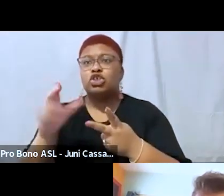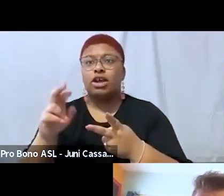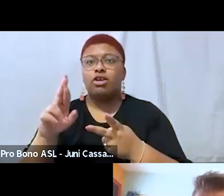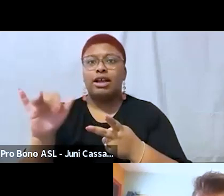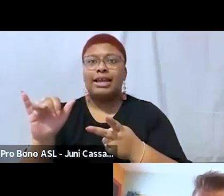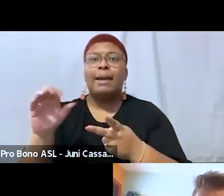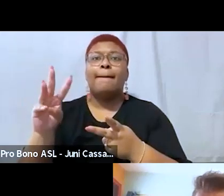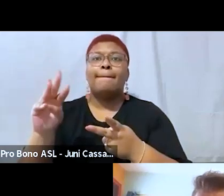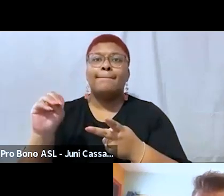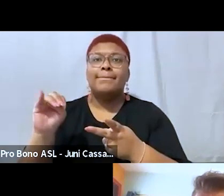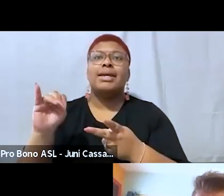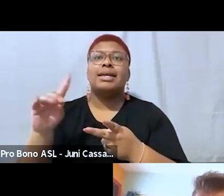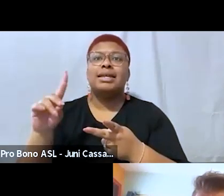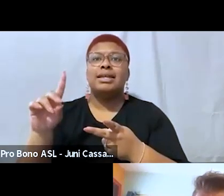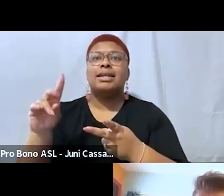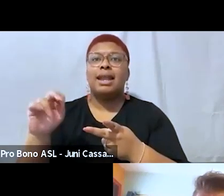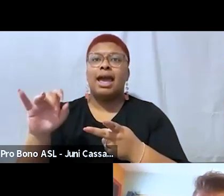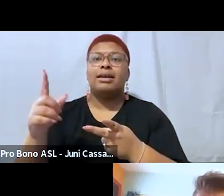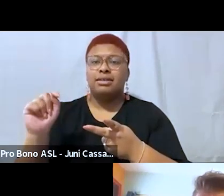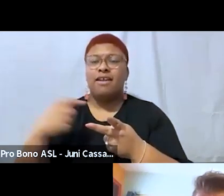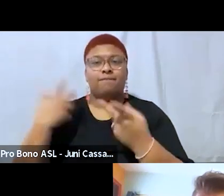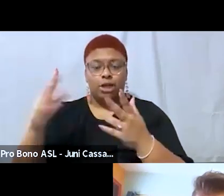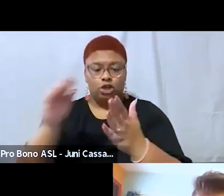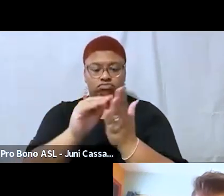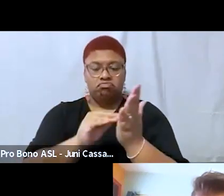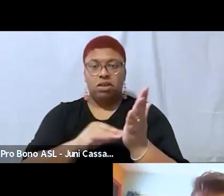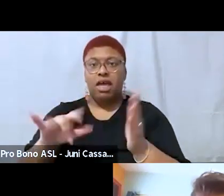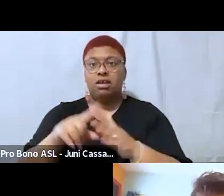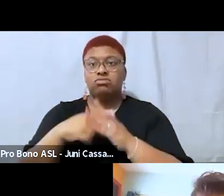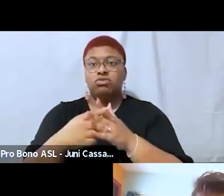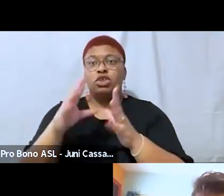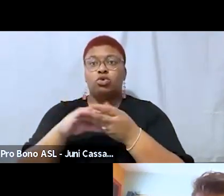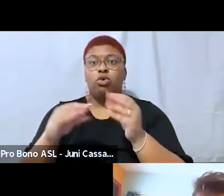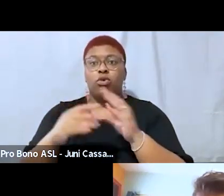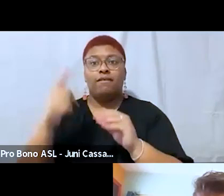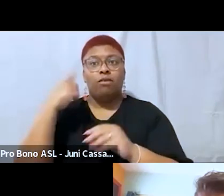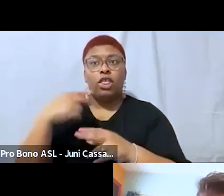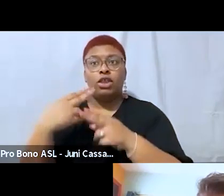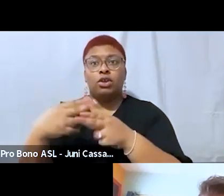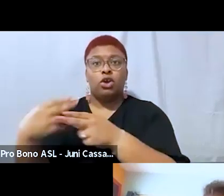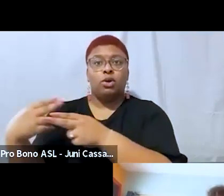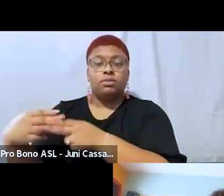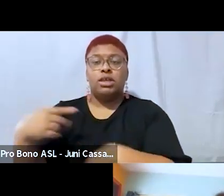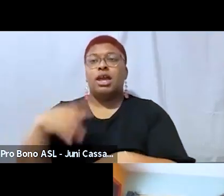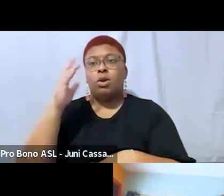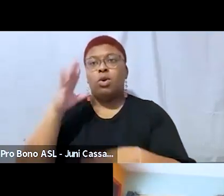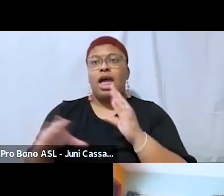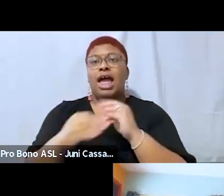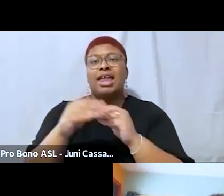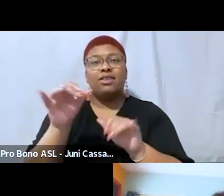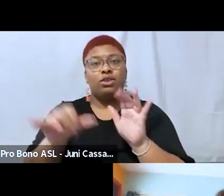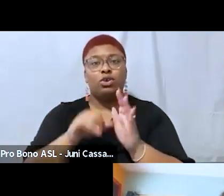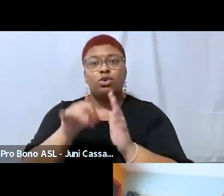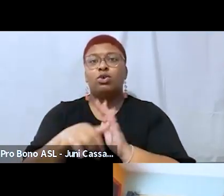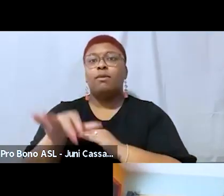documented this origin story i posted the link in the chat for you we'll add it to the captions for the youtube video as well or you can easily find